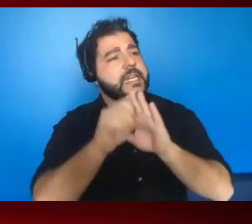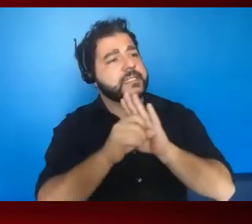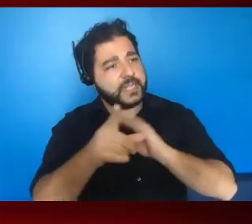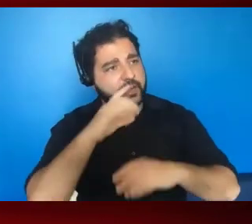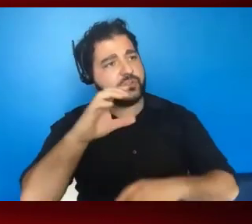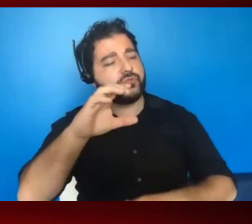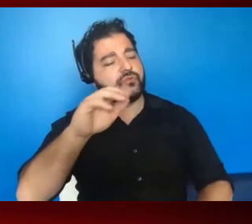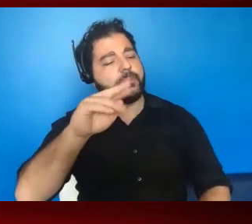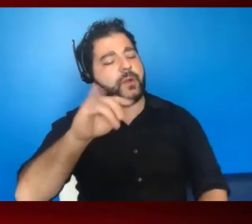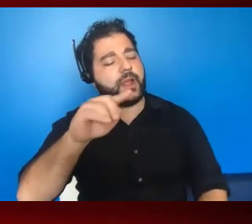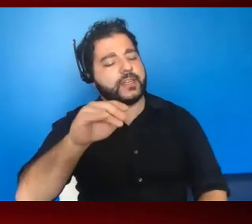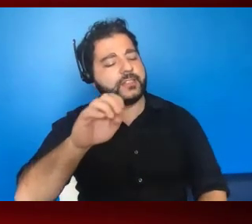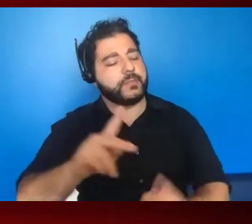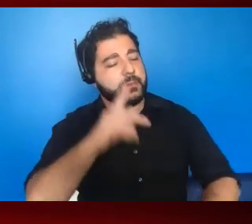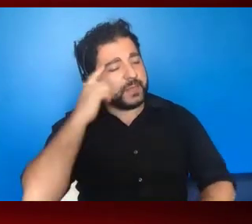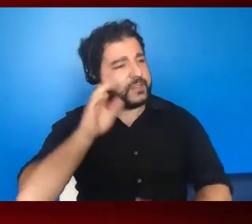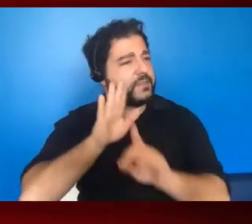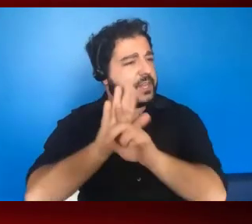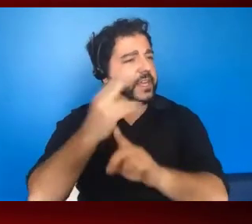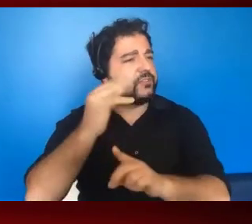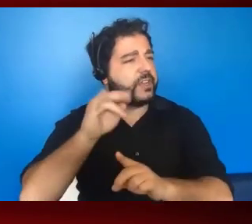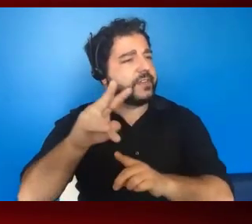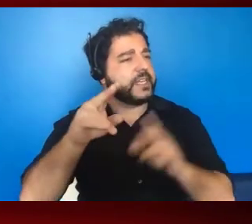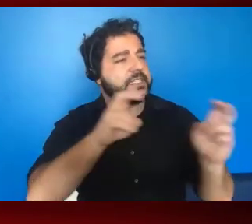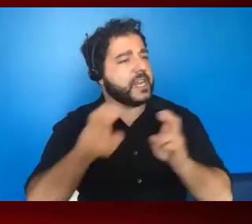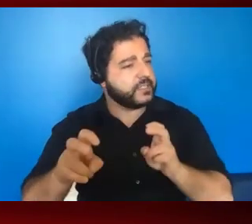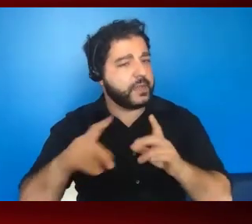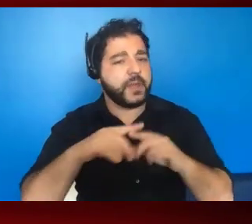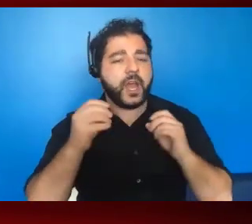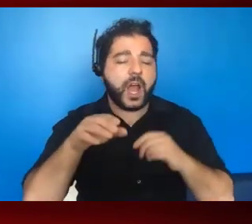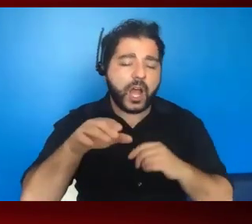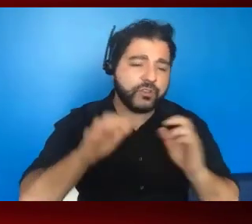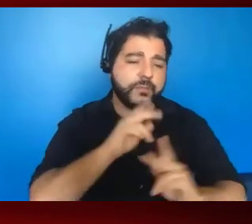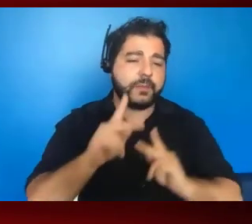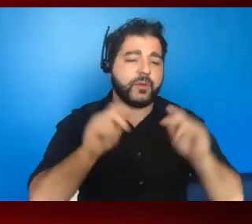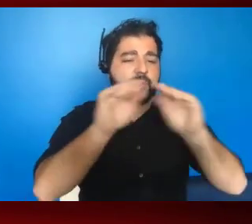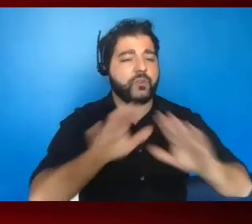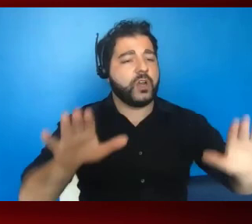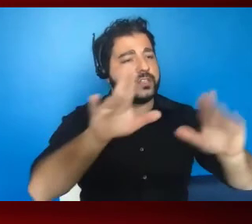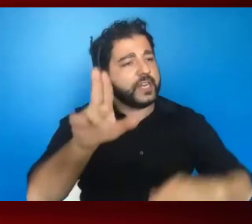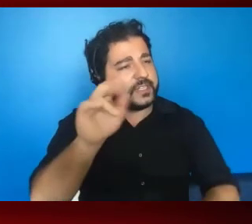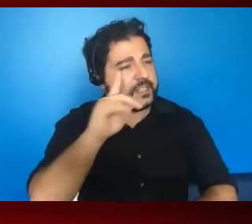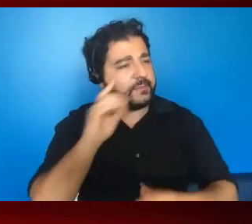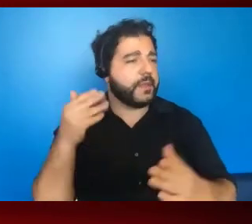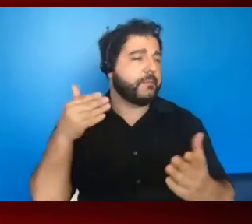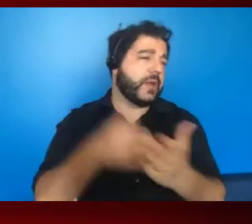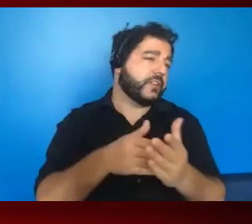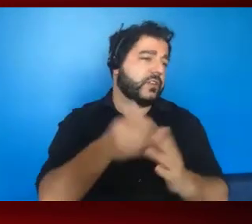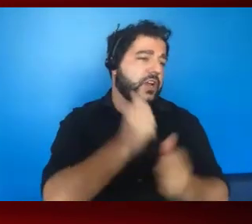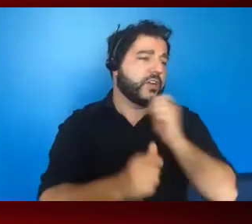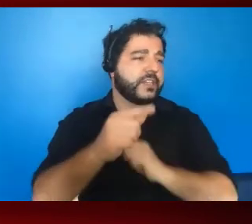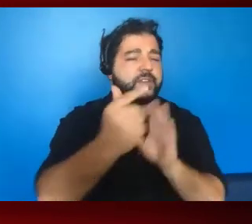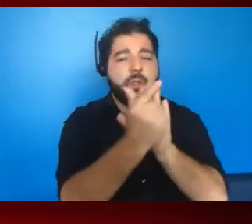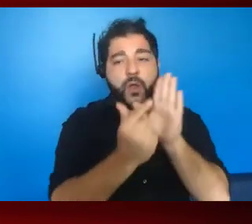people due to their HIV status? That hundreds of people across the US have been prosecuted under these laws, nearly